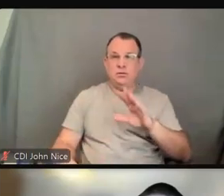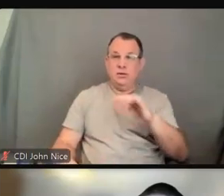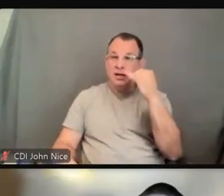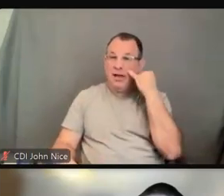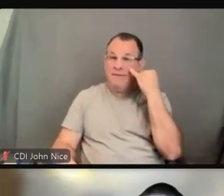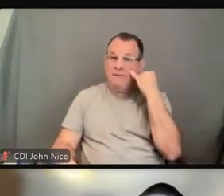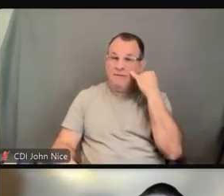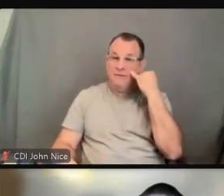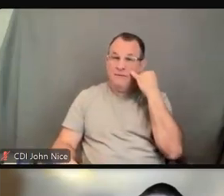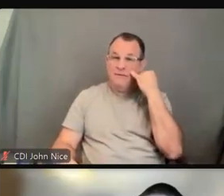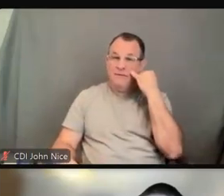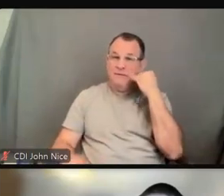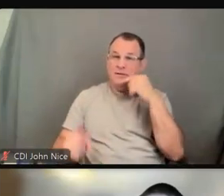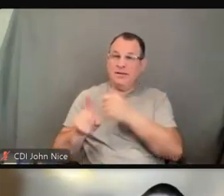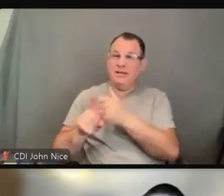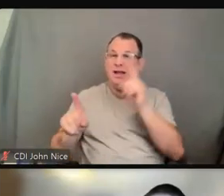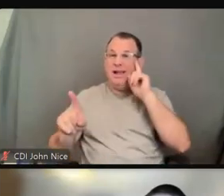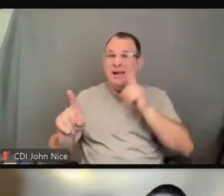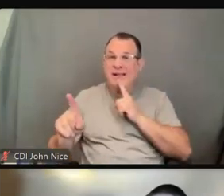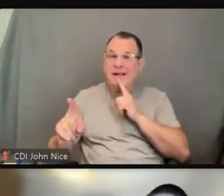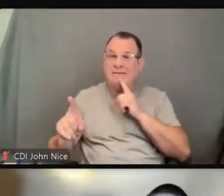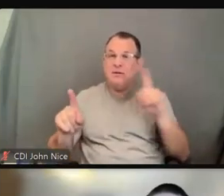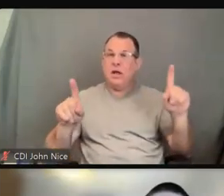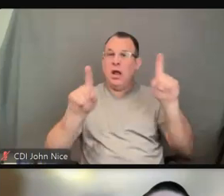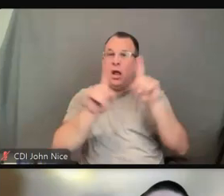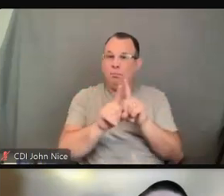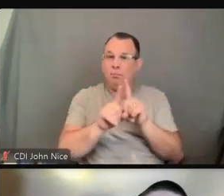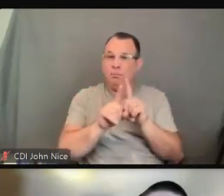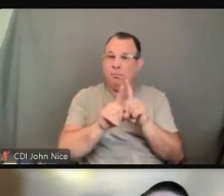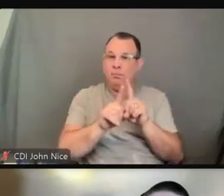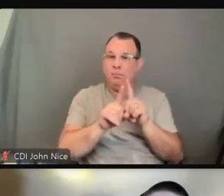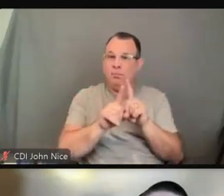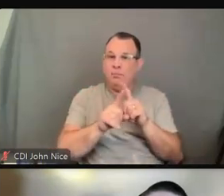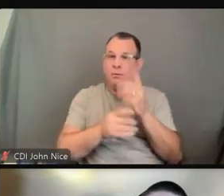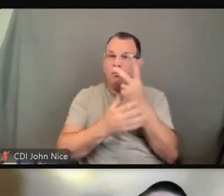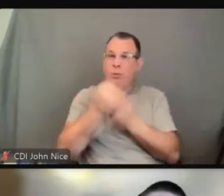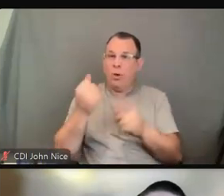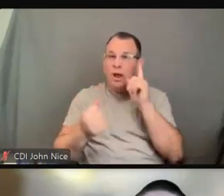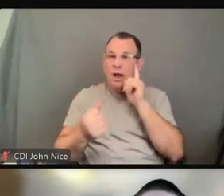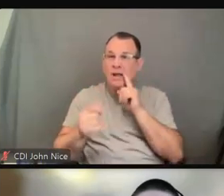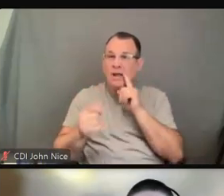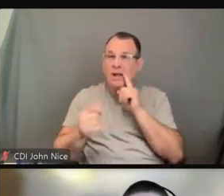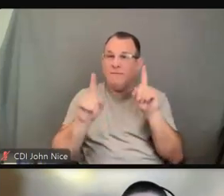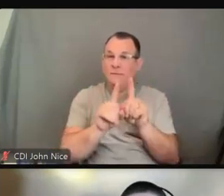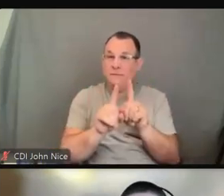is deaf, do the facility still have to provide the interpreter for the paid companion?